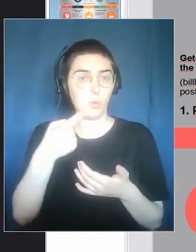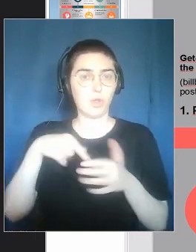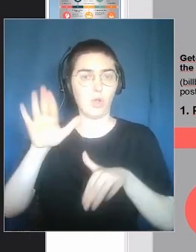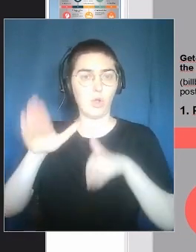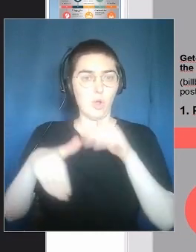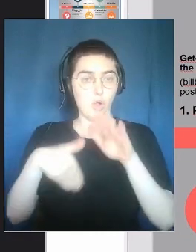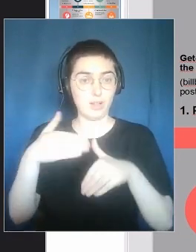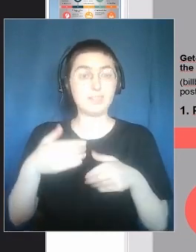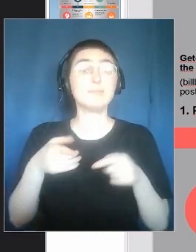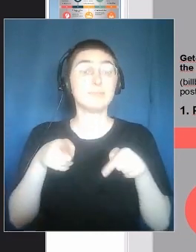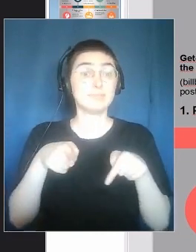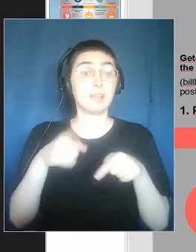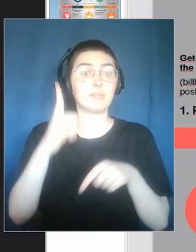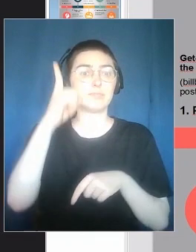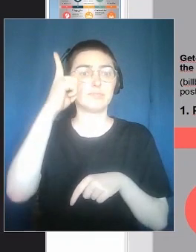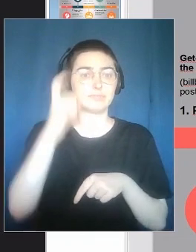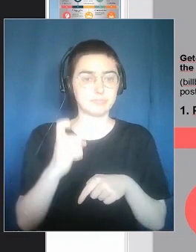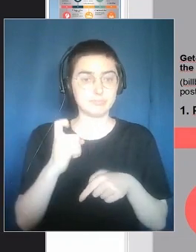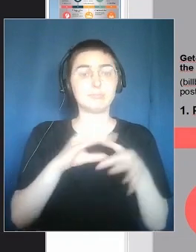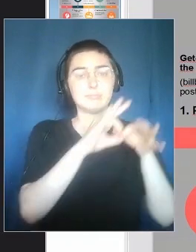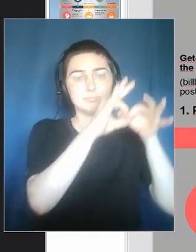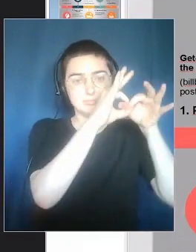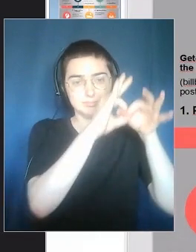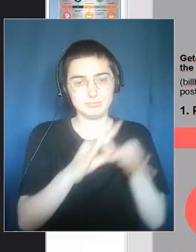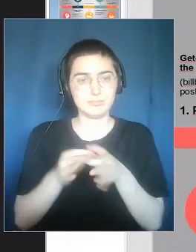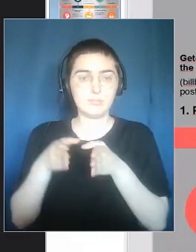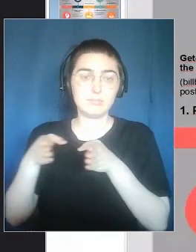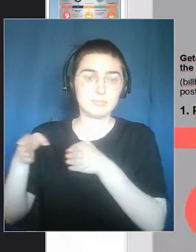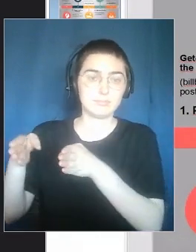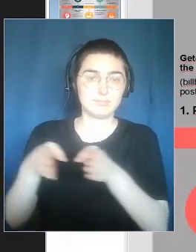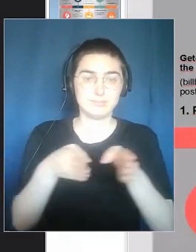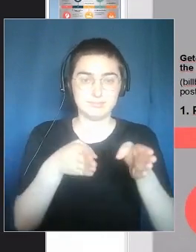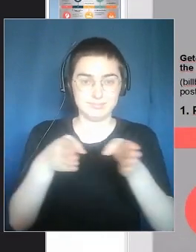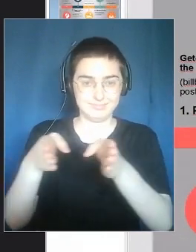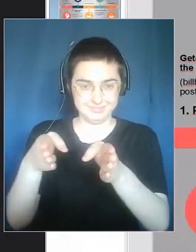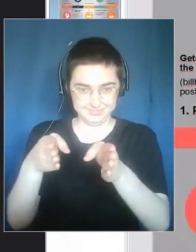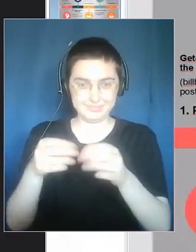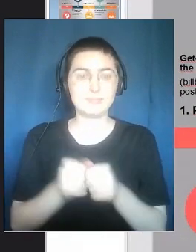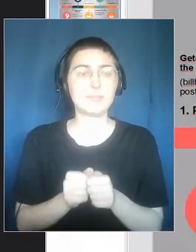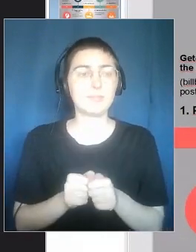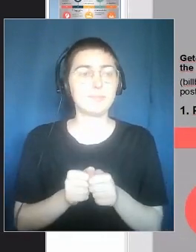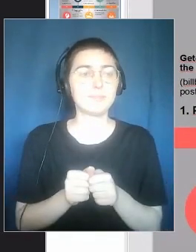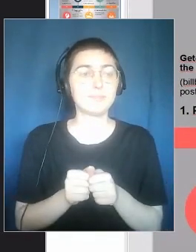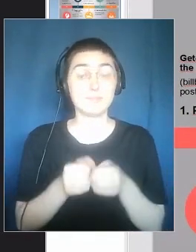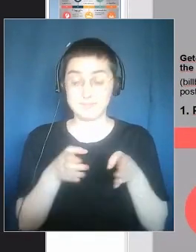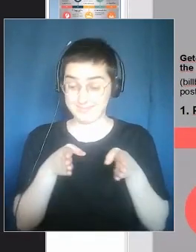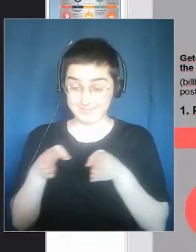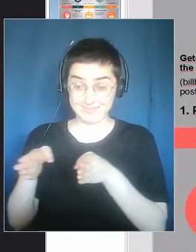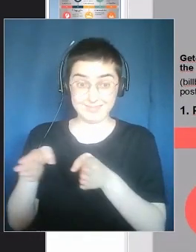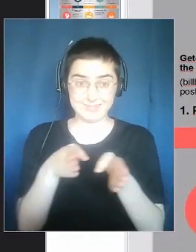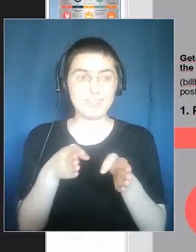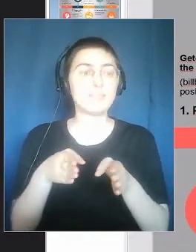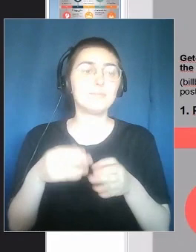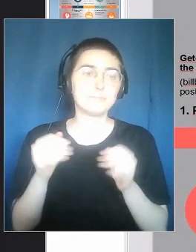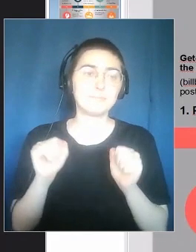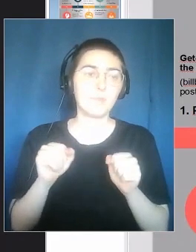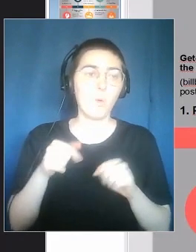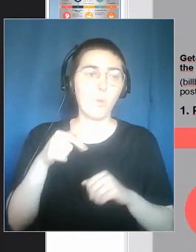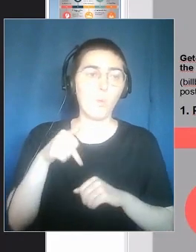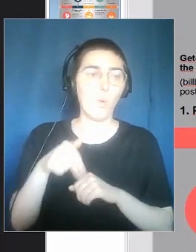then we trace our road map. And then we walk. Then we walk a lot in this